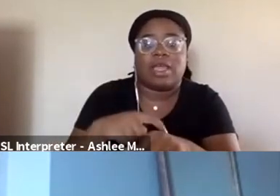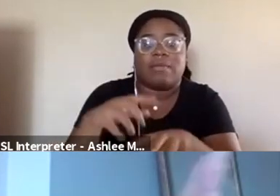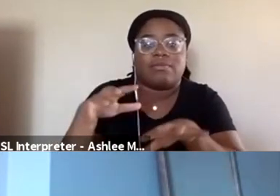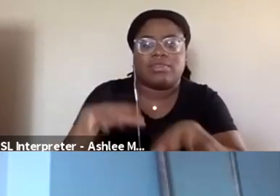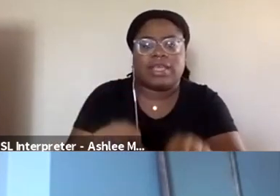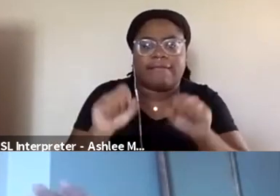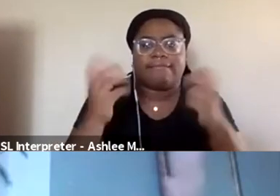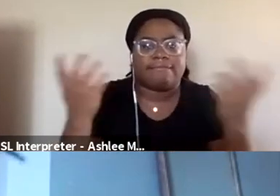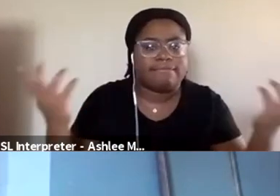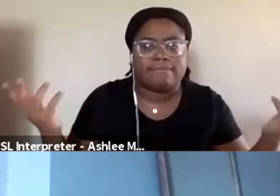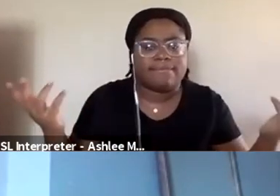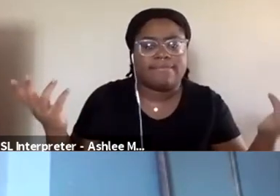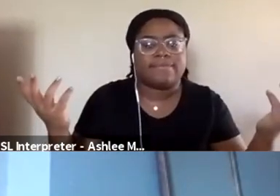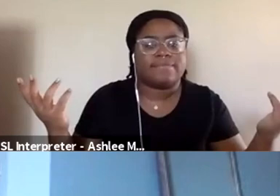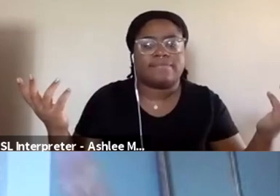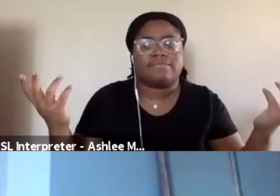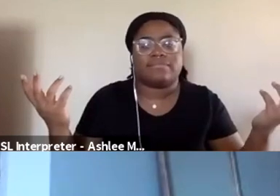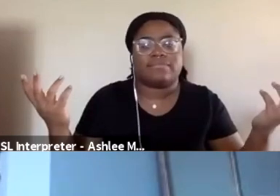like.